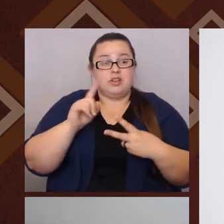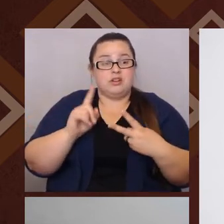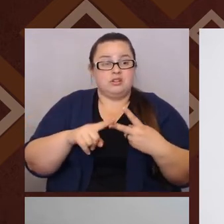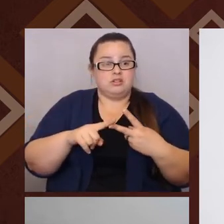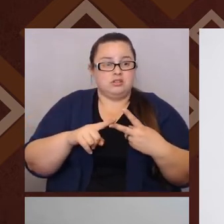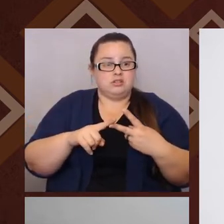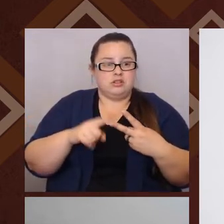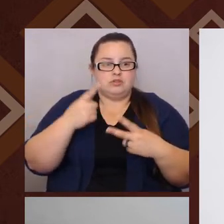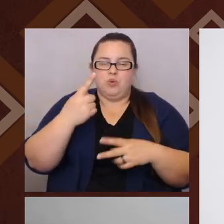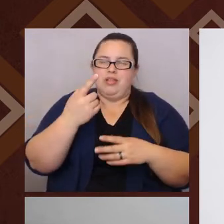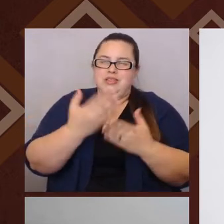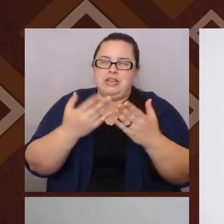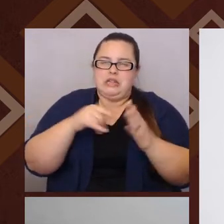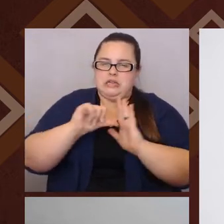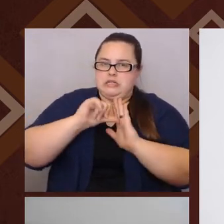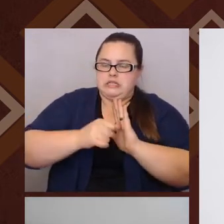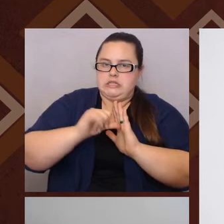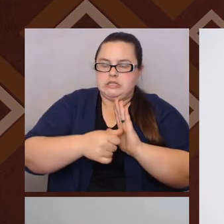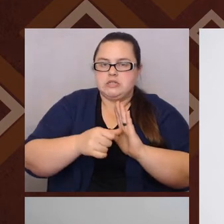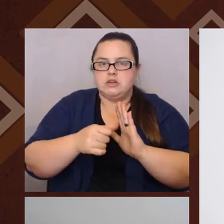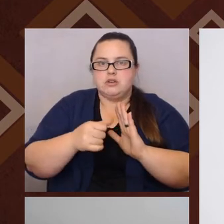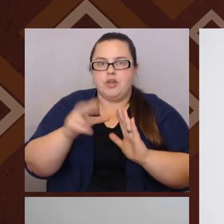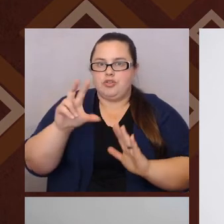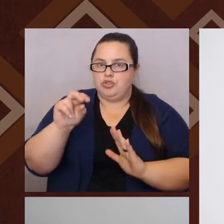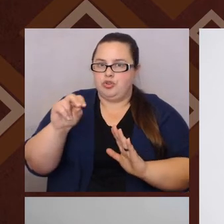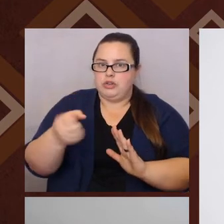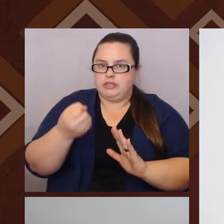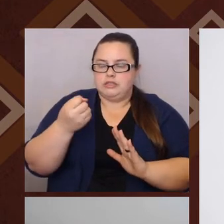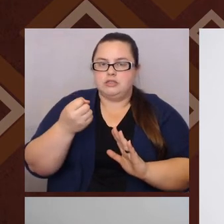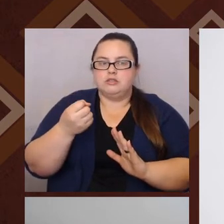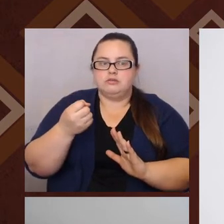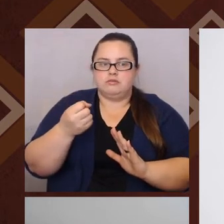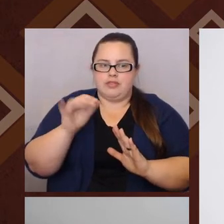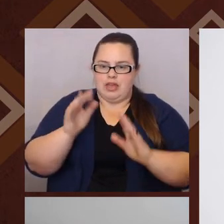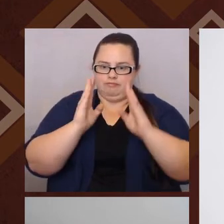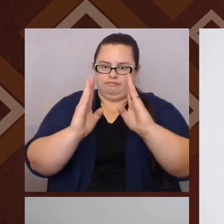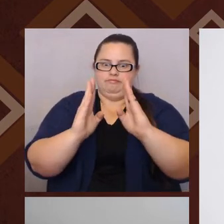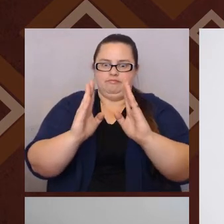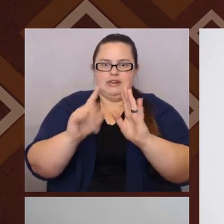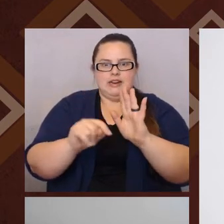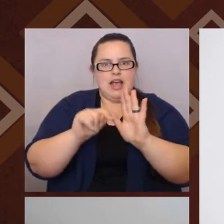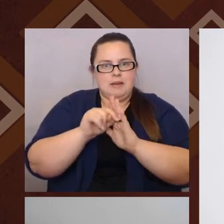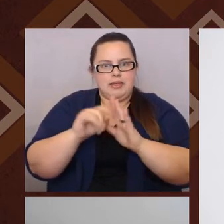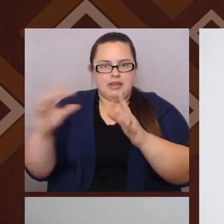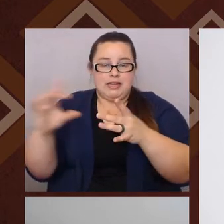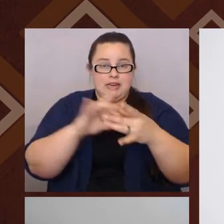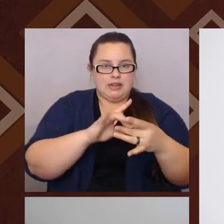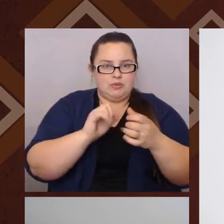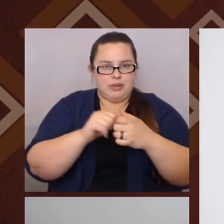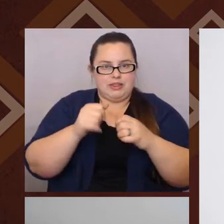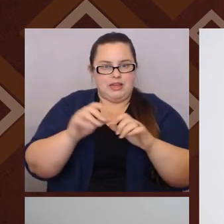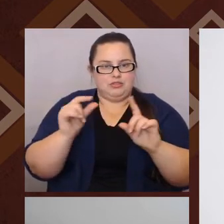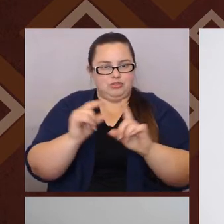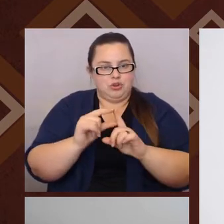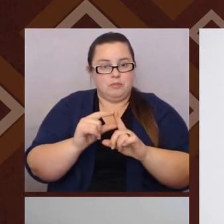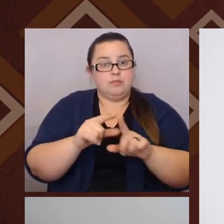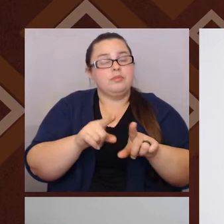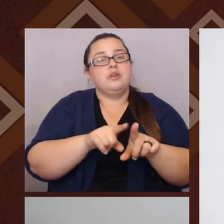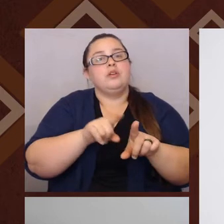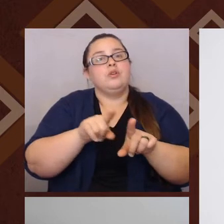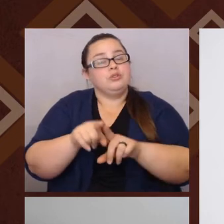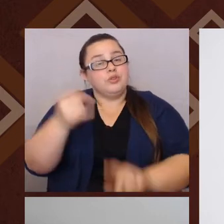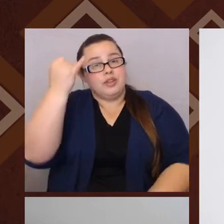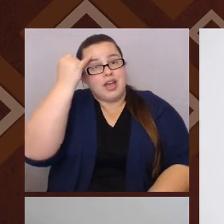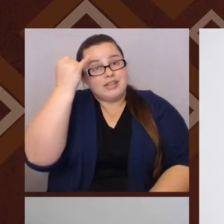I think just one thing to kind of highlight maybe in terms of the 1930s as a decade and, and connecting it to this term and to this idea really